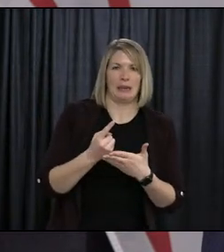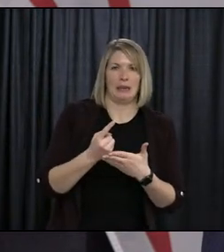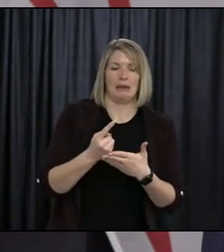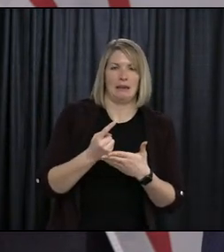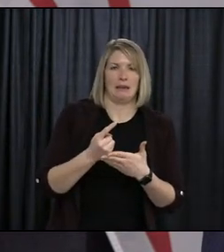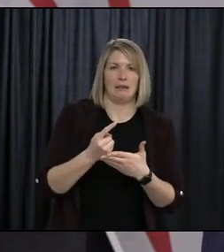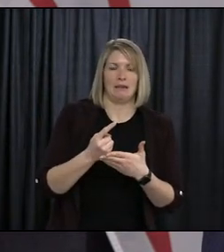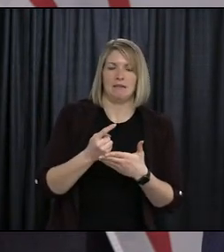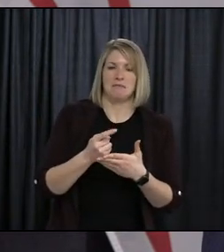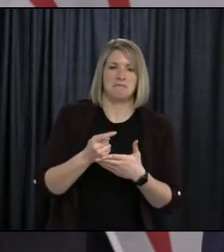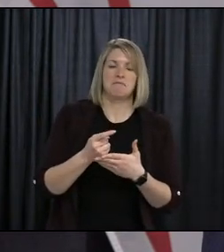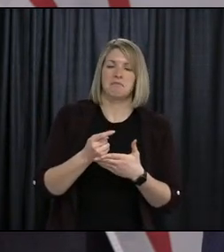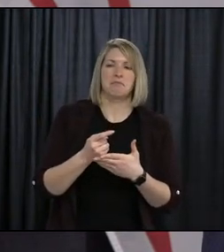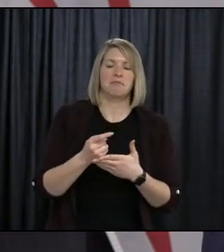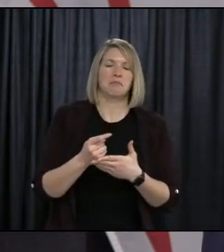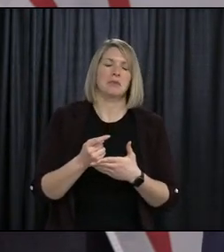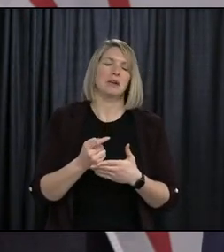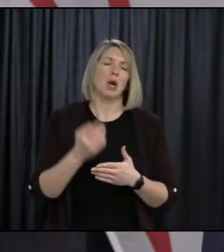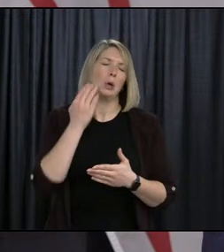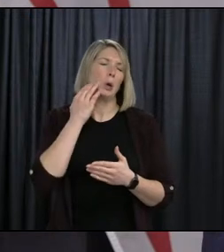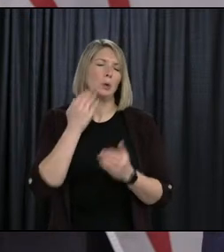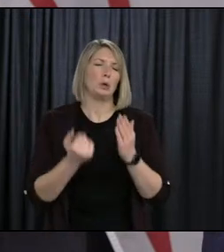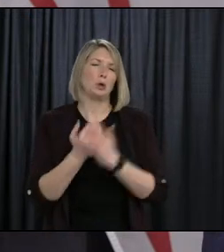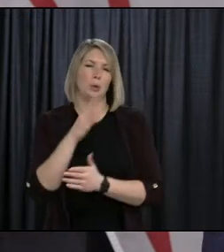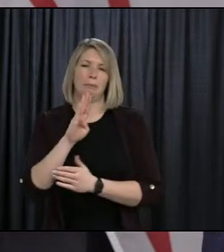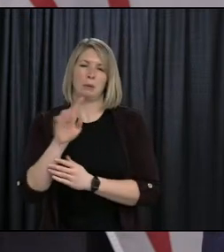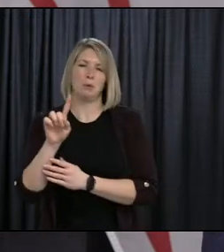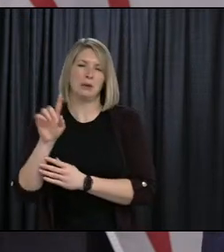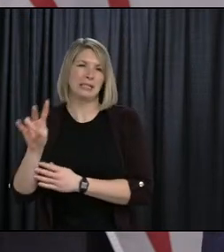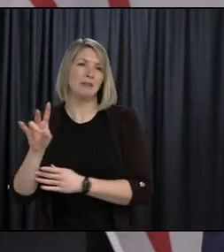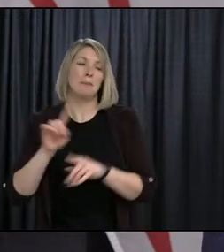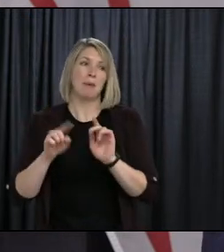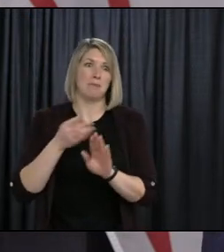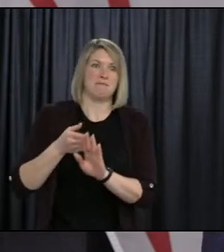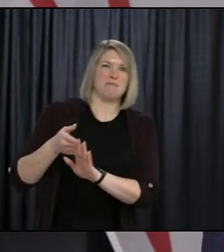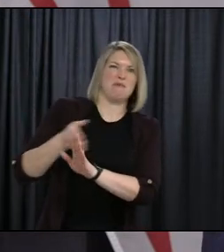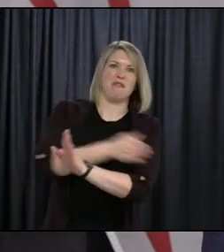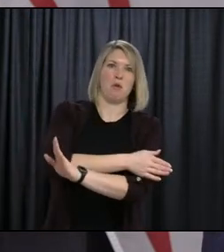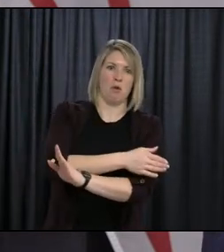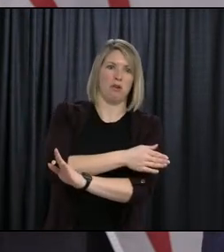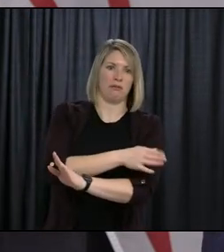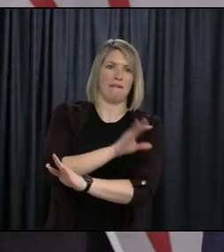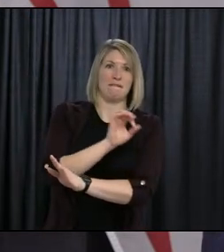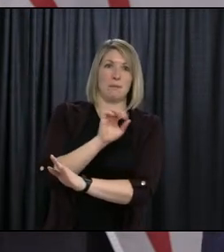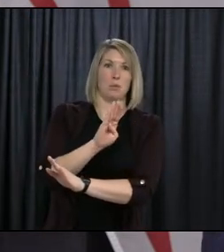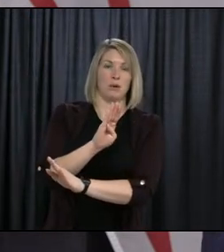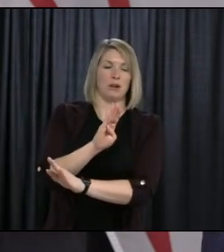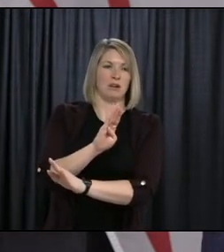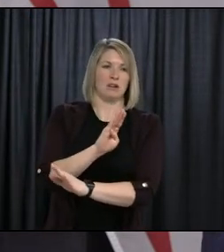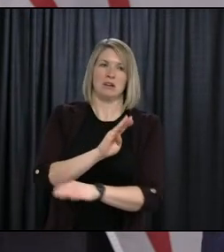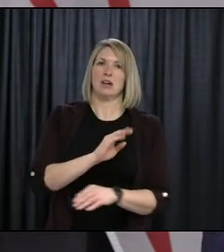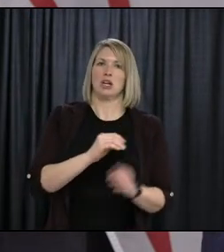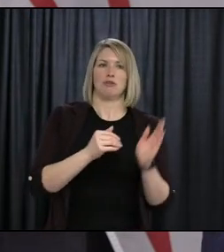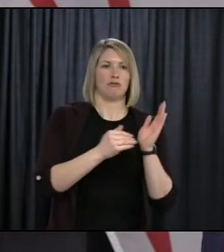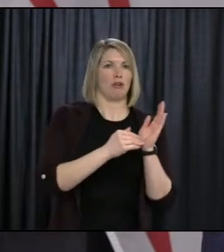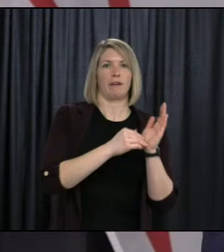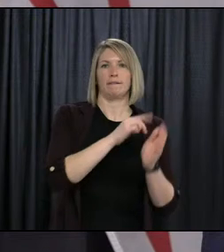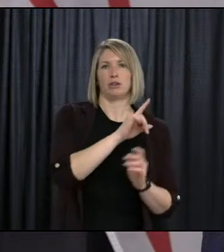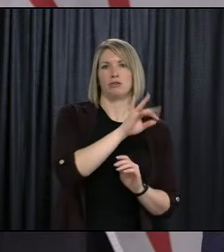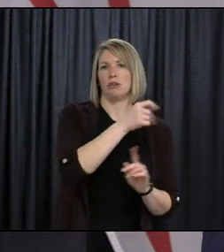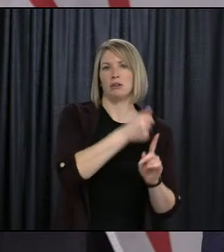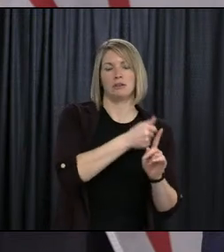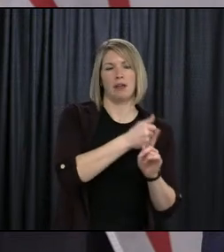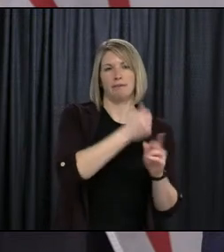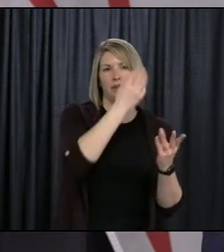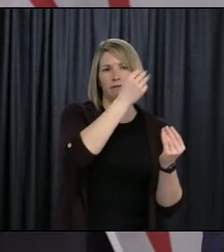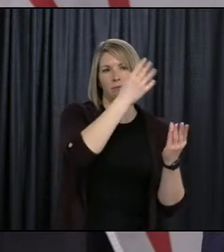Chief Medical Officer of Health and Public Health has guided us very well in the school year. You know,